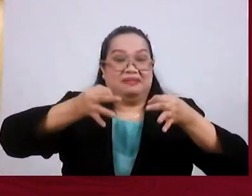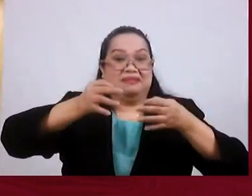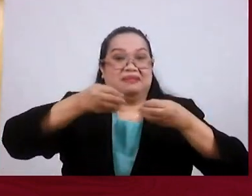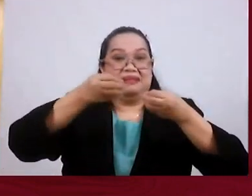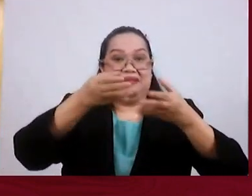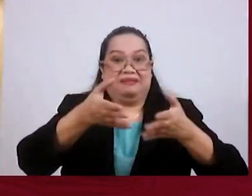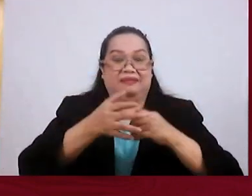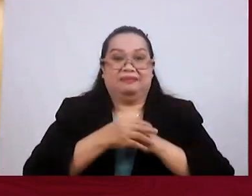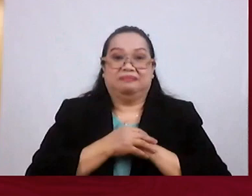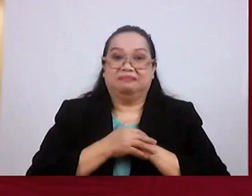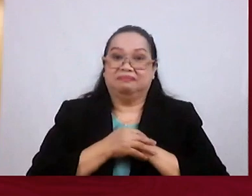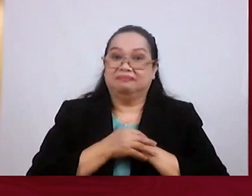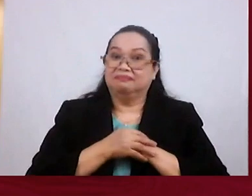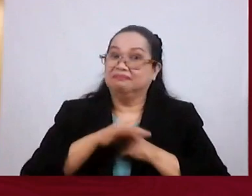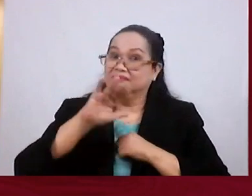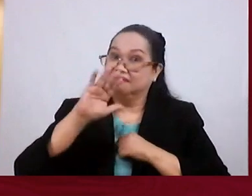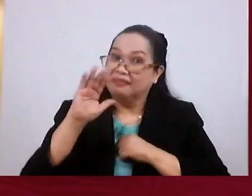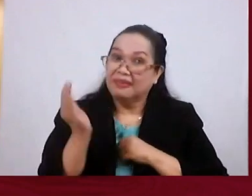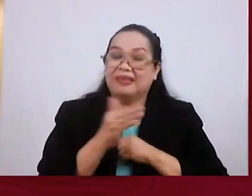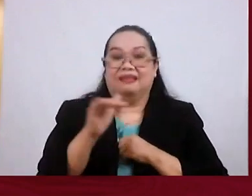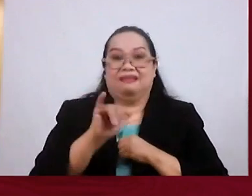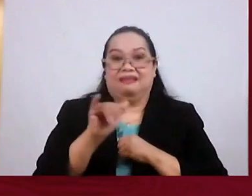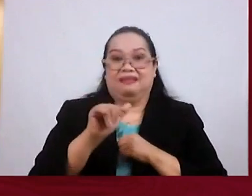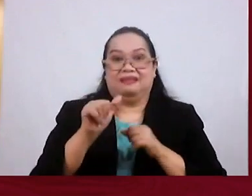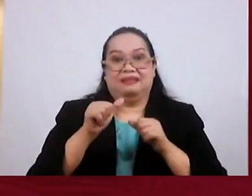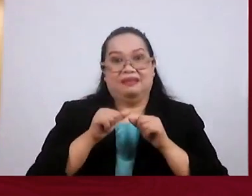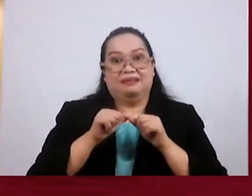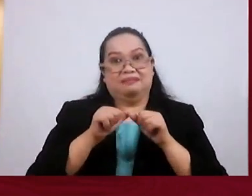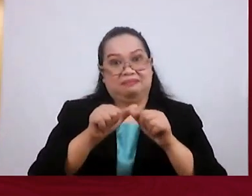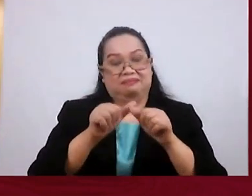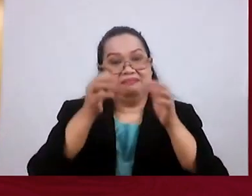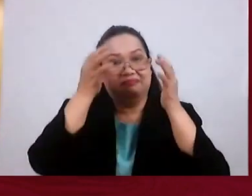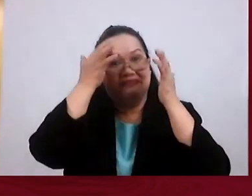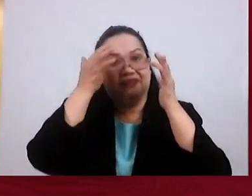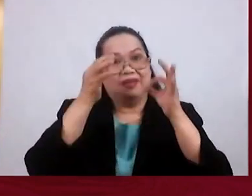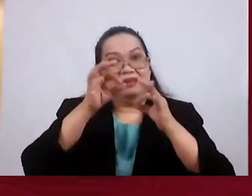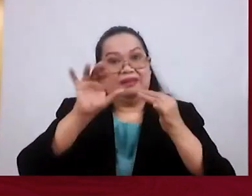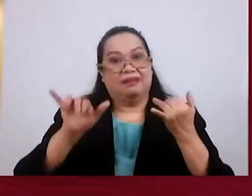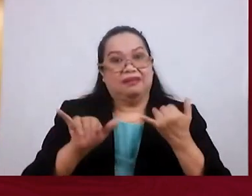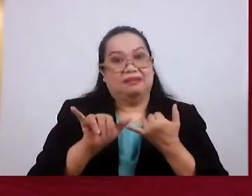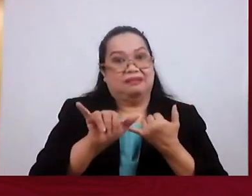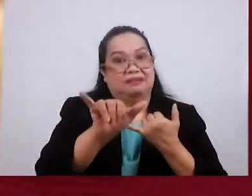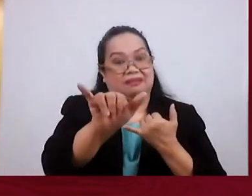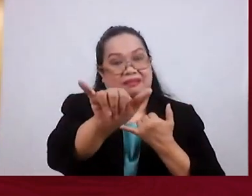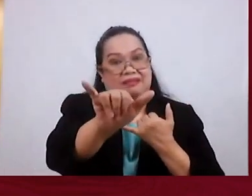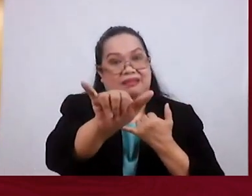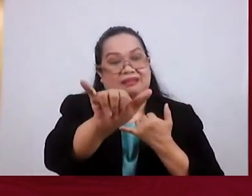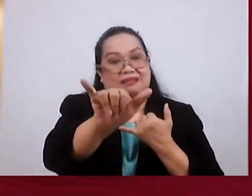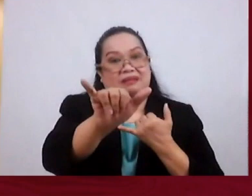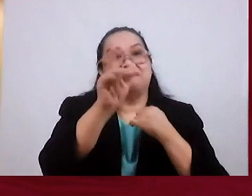And then The same Judge Carries Out Your Eternal Execution